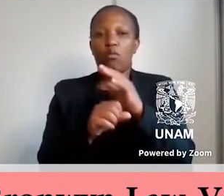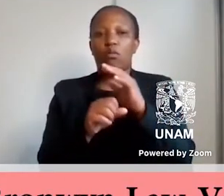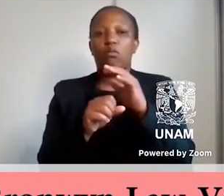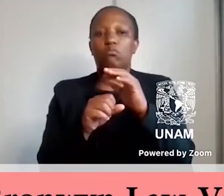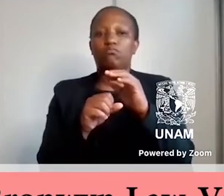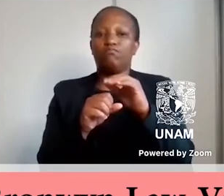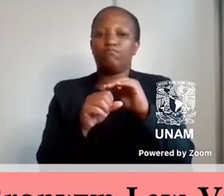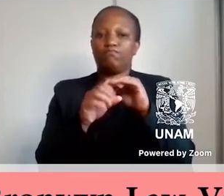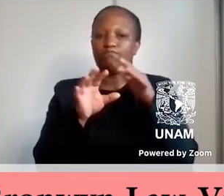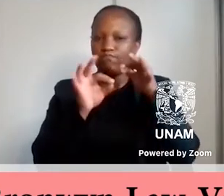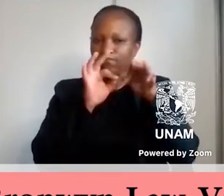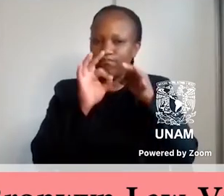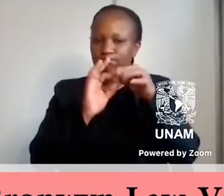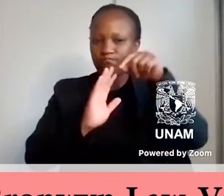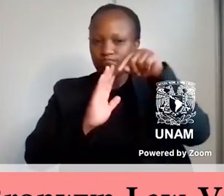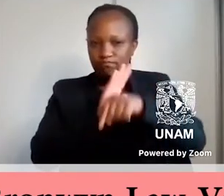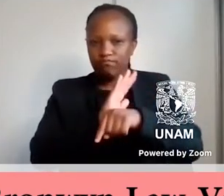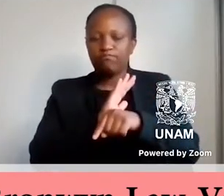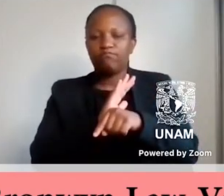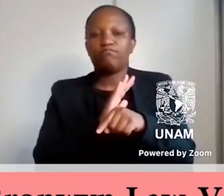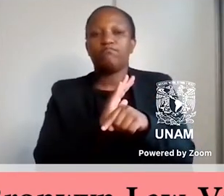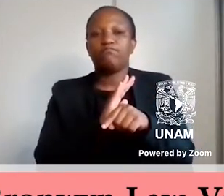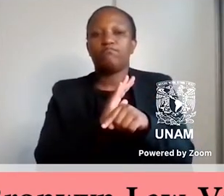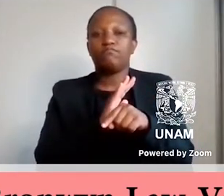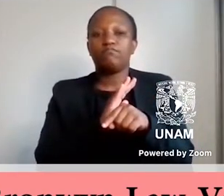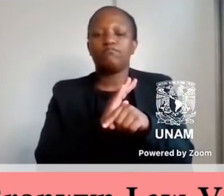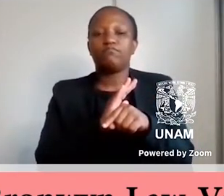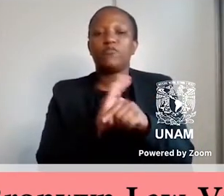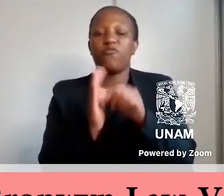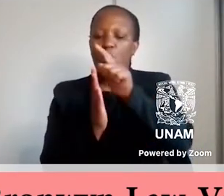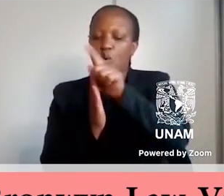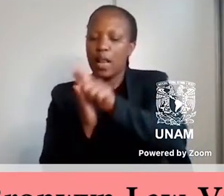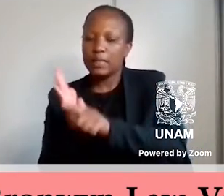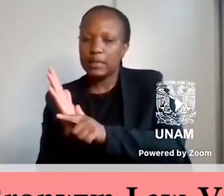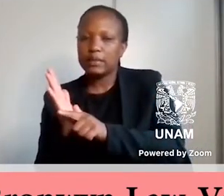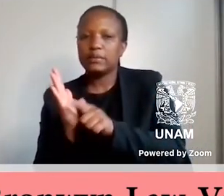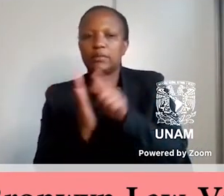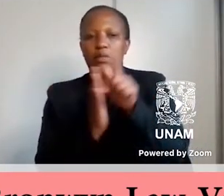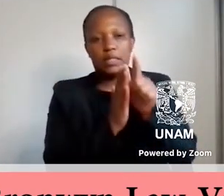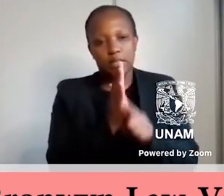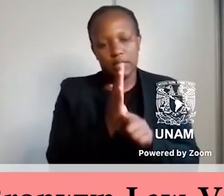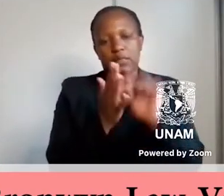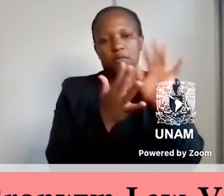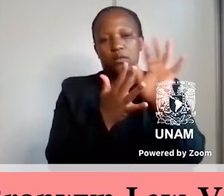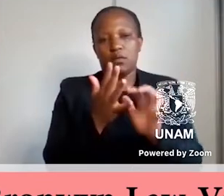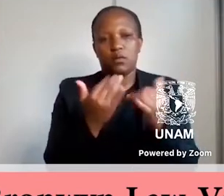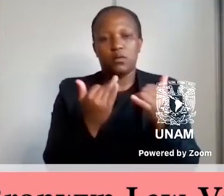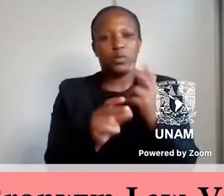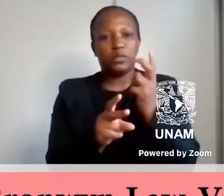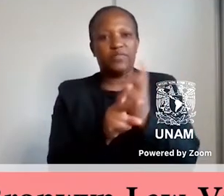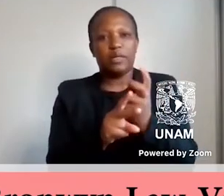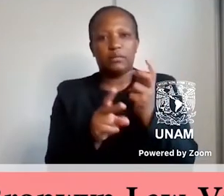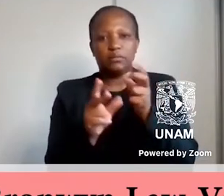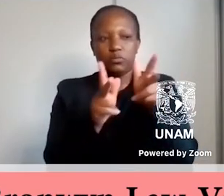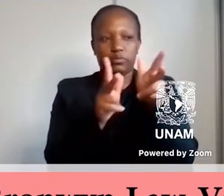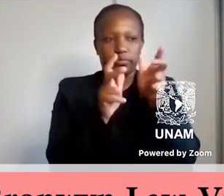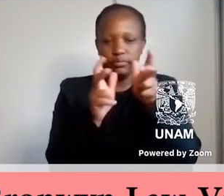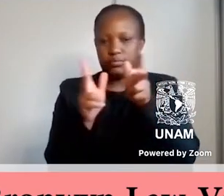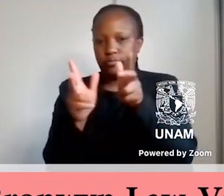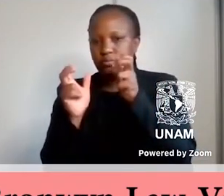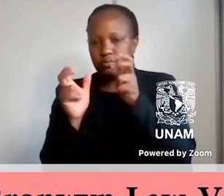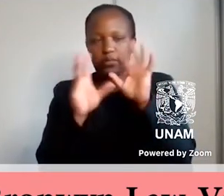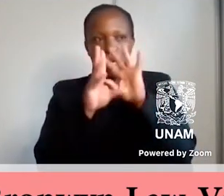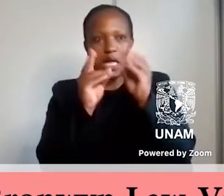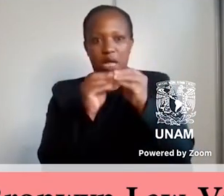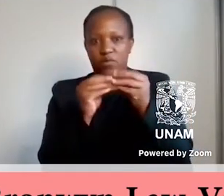these two literary arenas, and it's going to be quite difficult to extract from everything that you've